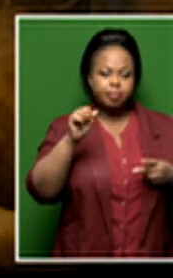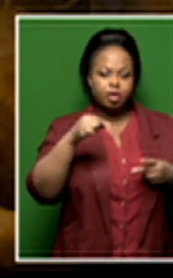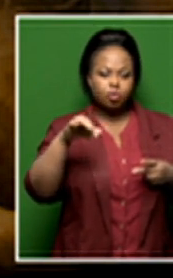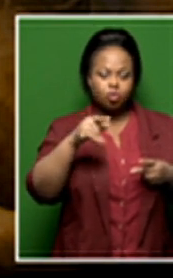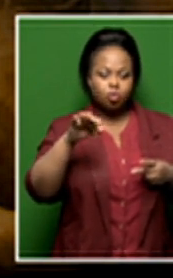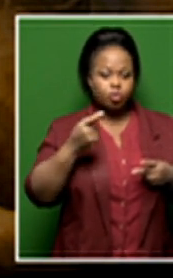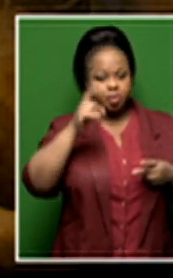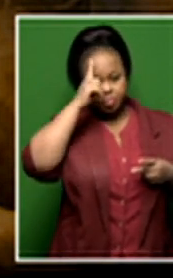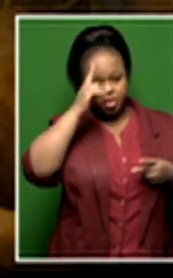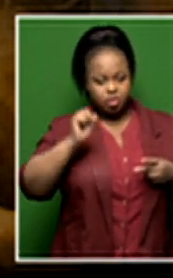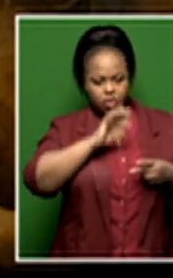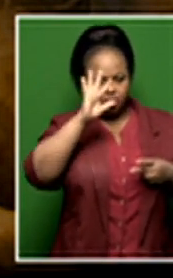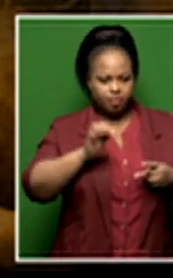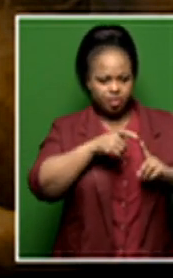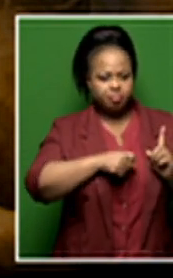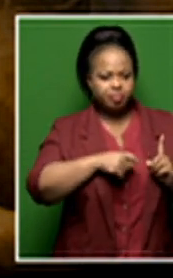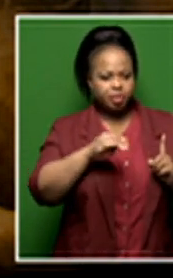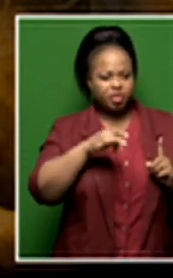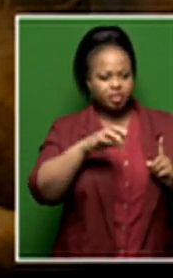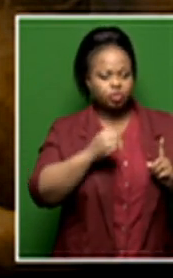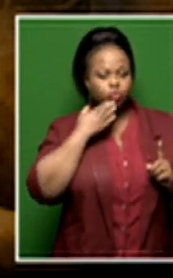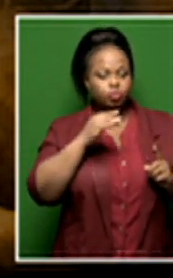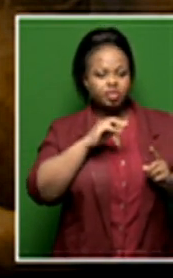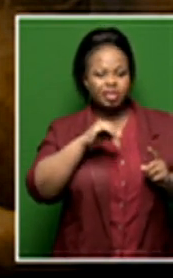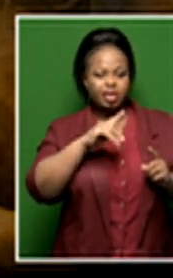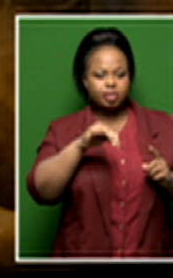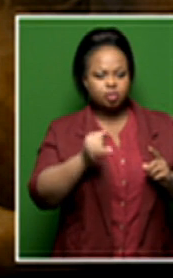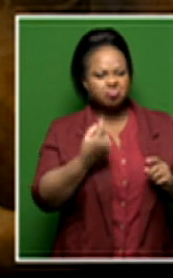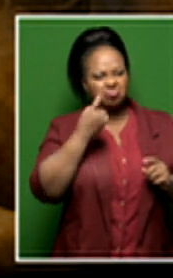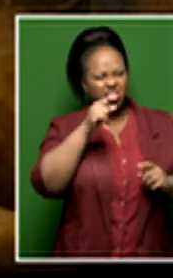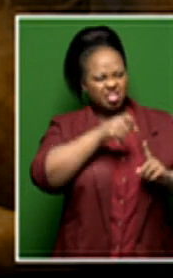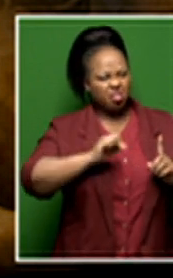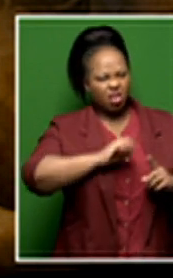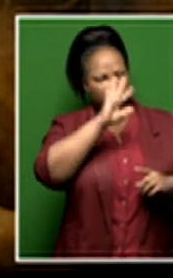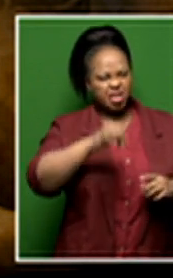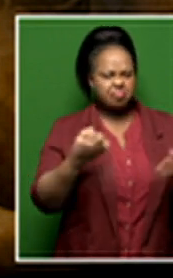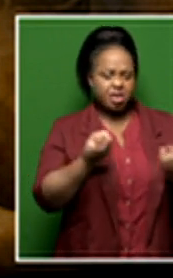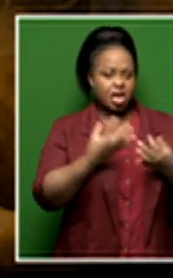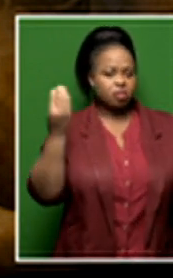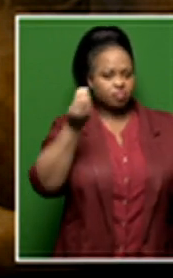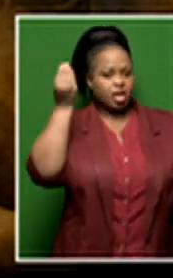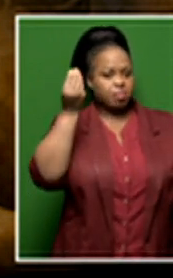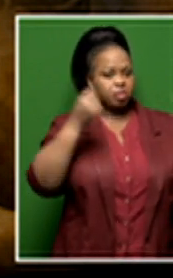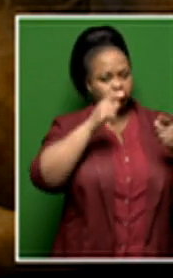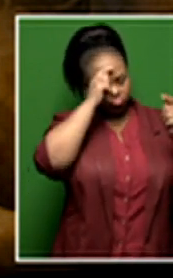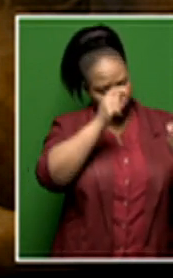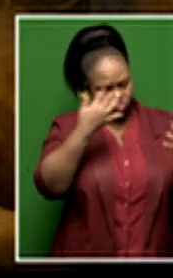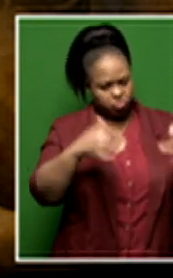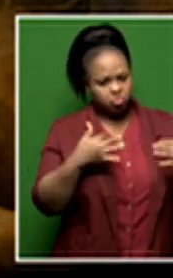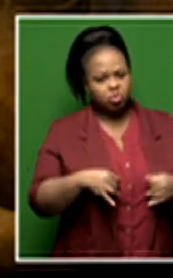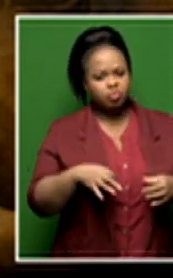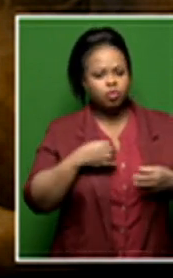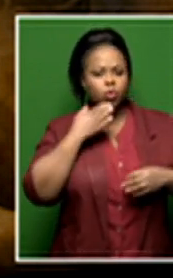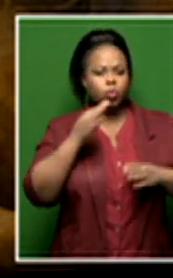by a black South African. Emeritus Professor Mzidigasa Kumalo was one of South Africa's most celebrated and prolific composers